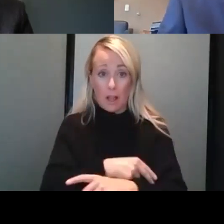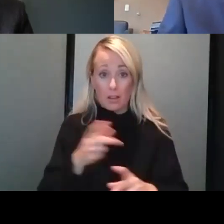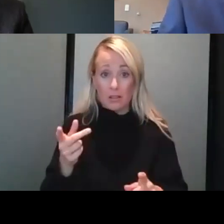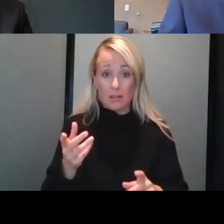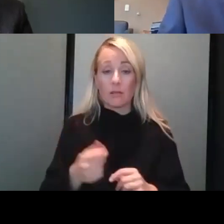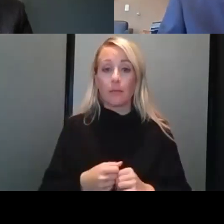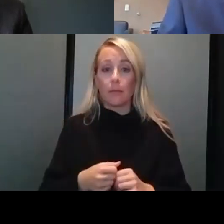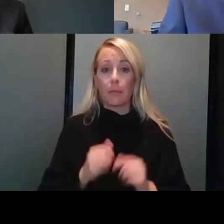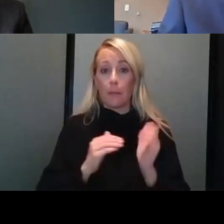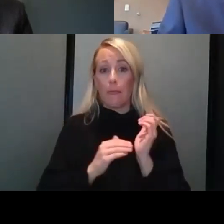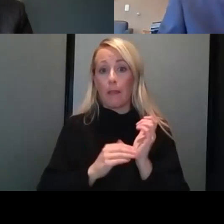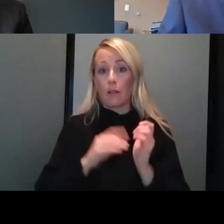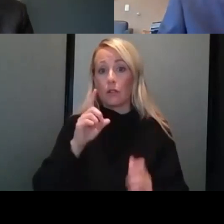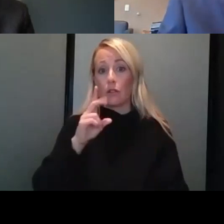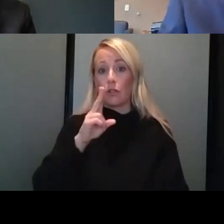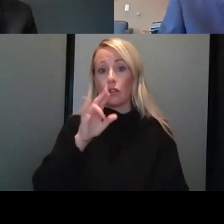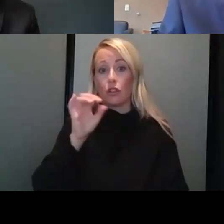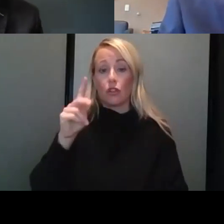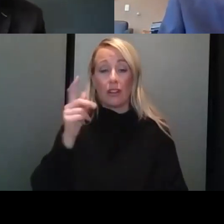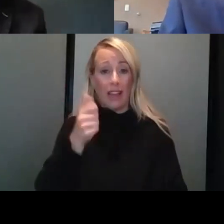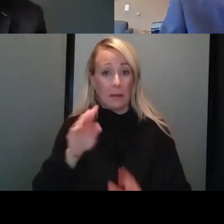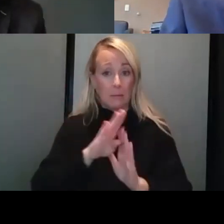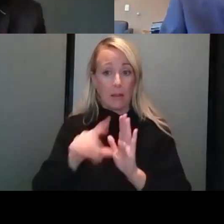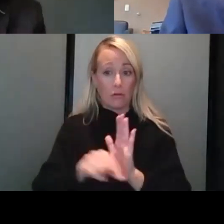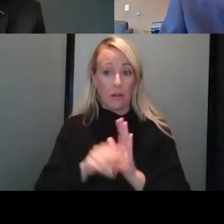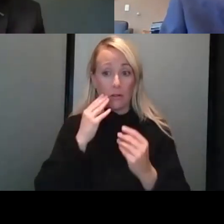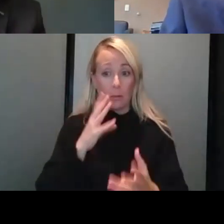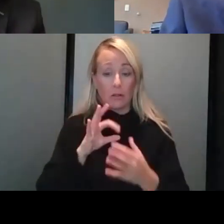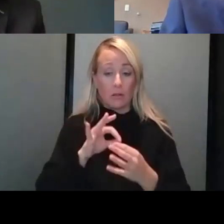start with Dr. Durek, if you're able to give us any kind of background on that generally.